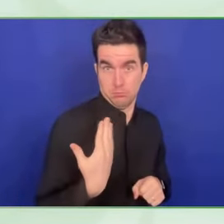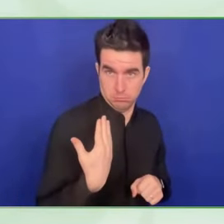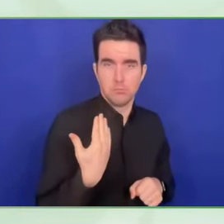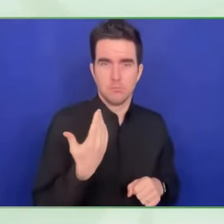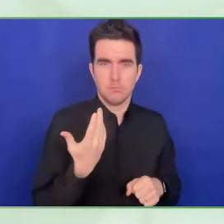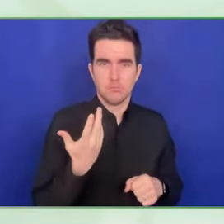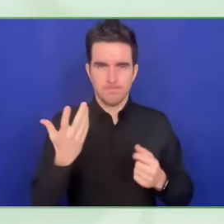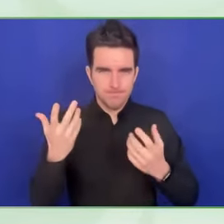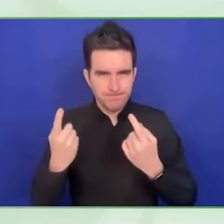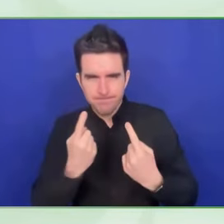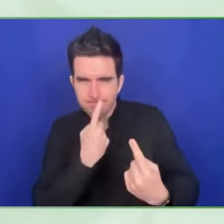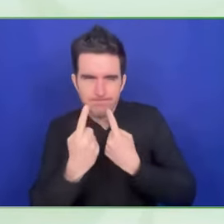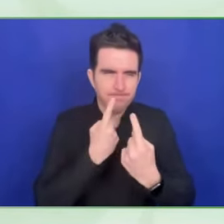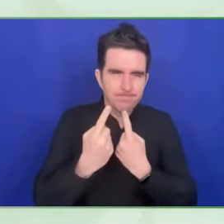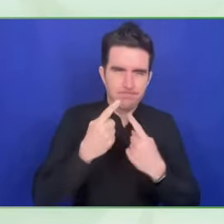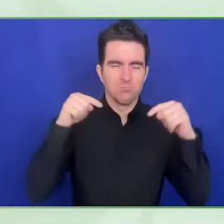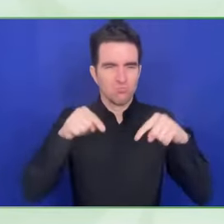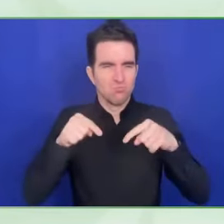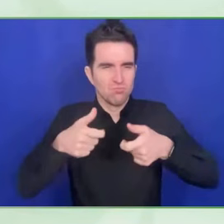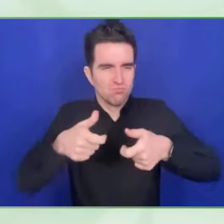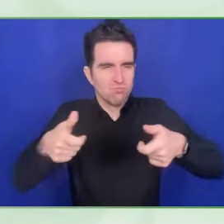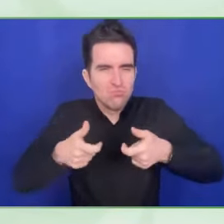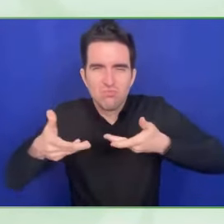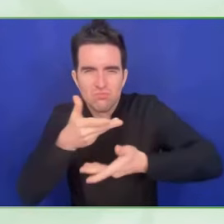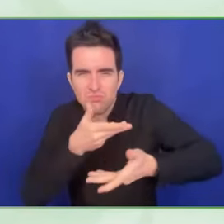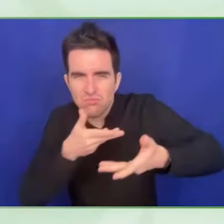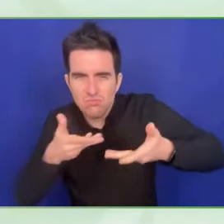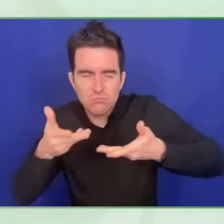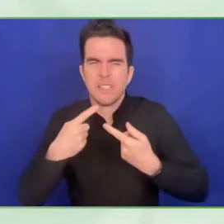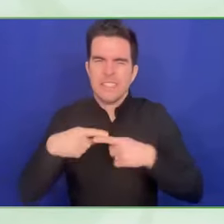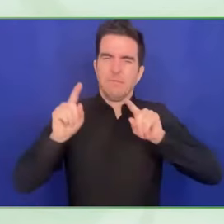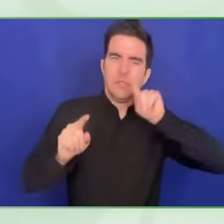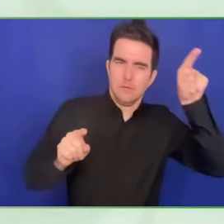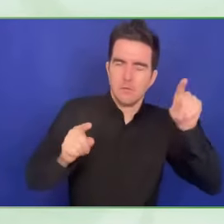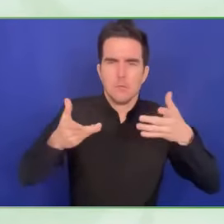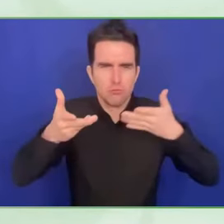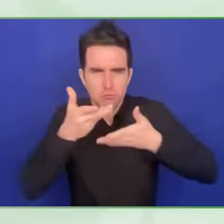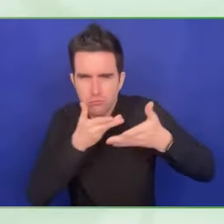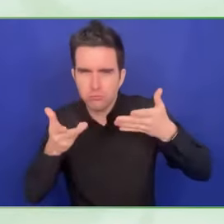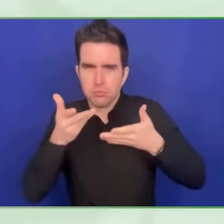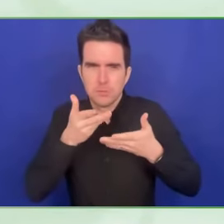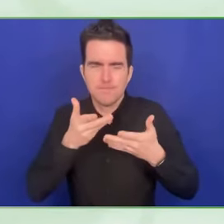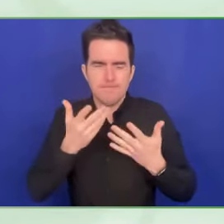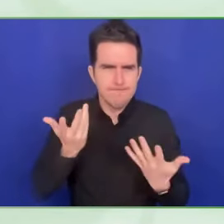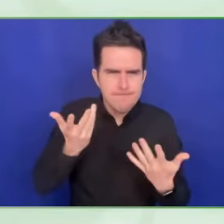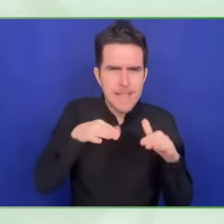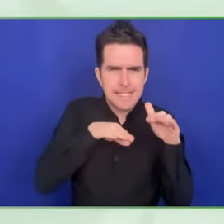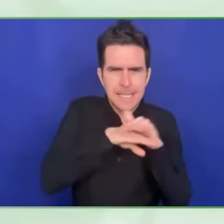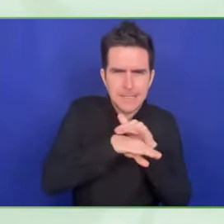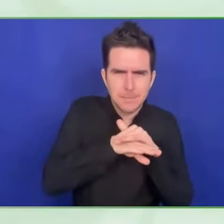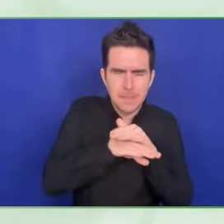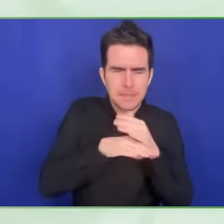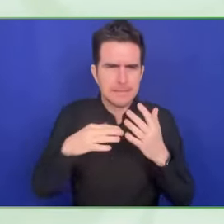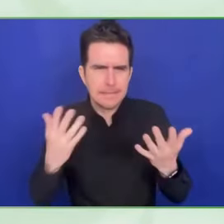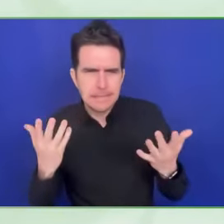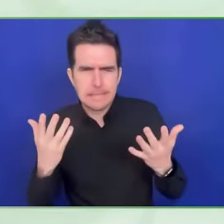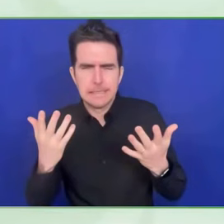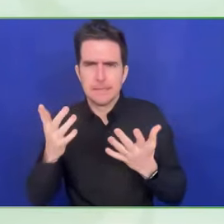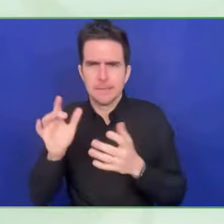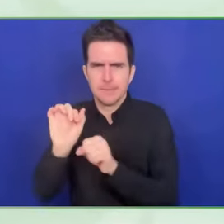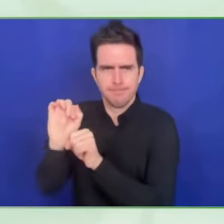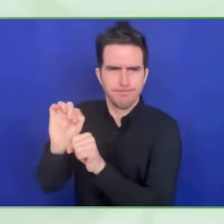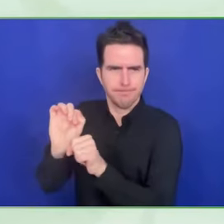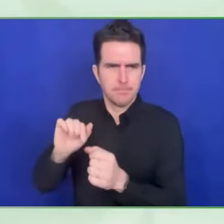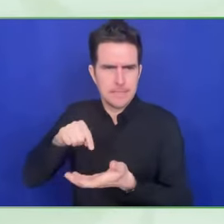were that people with disabilities are intense users of digital technologies. could be mobile applications,